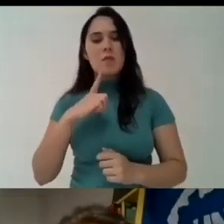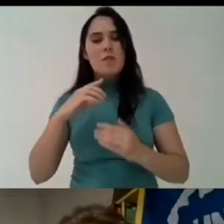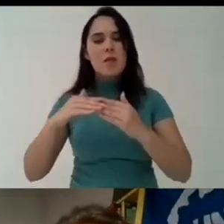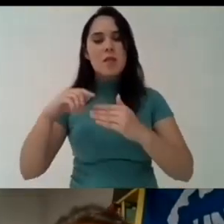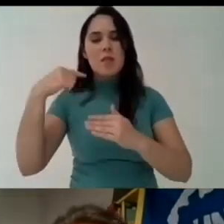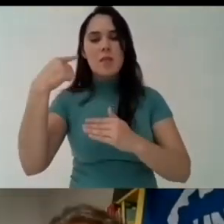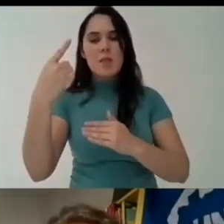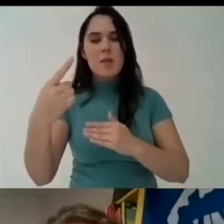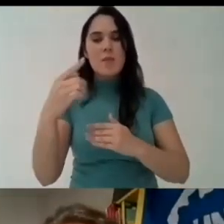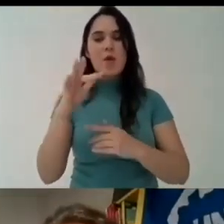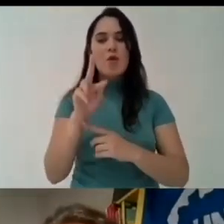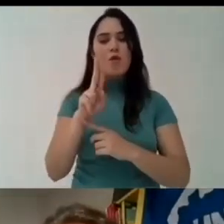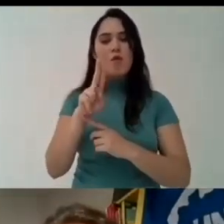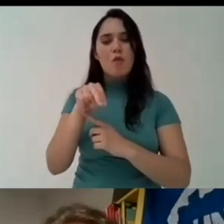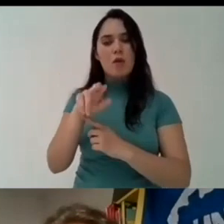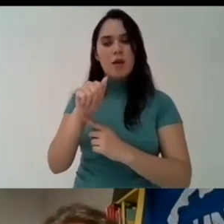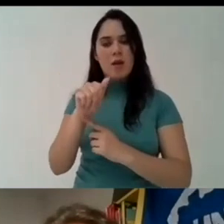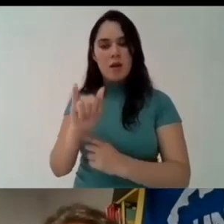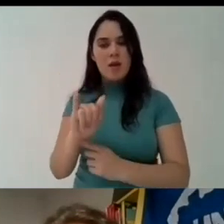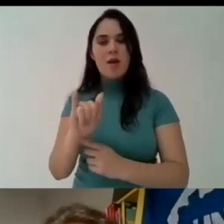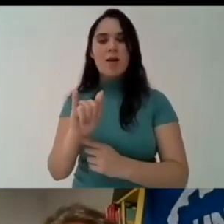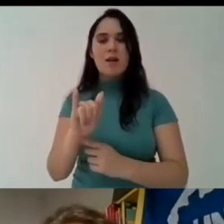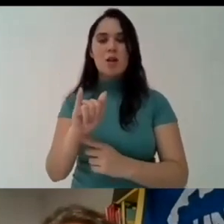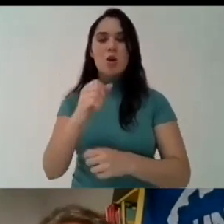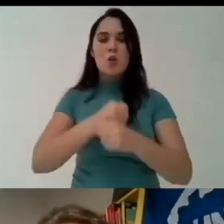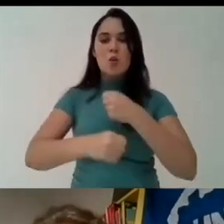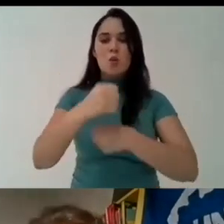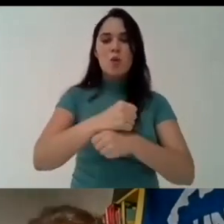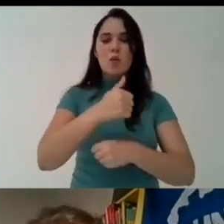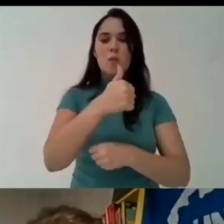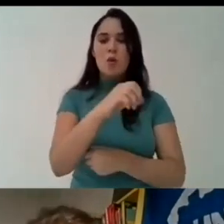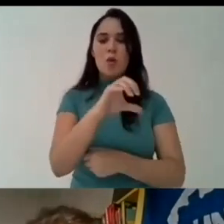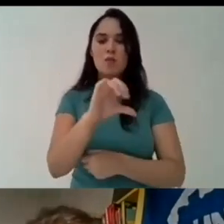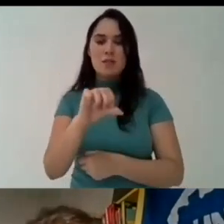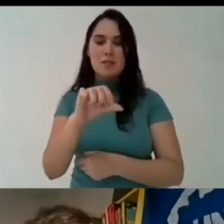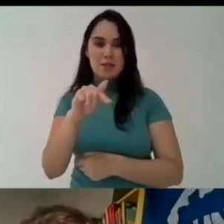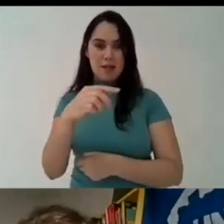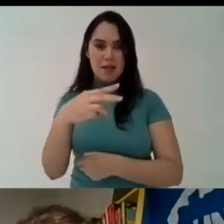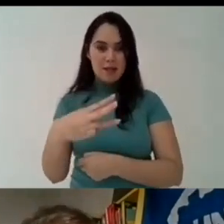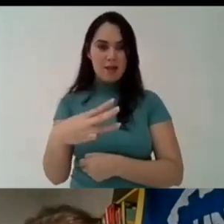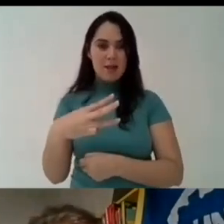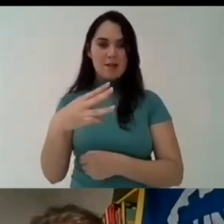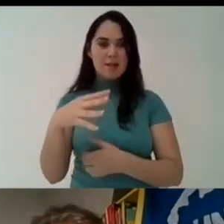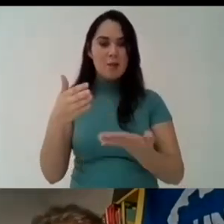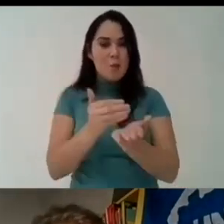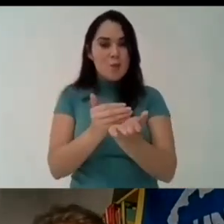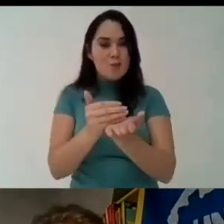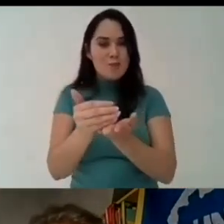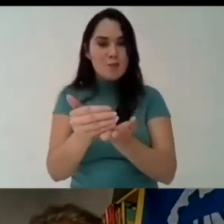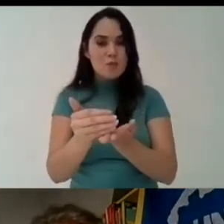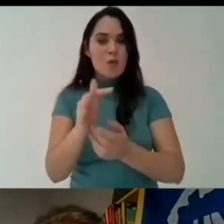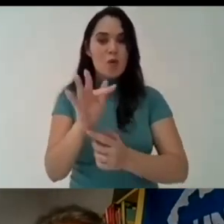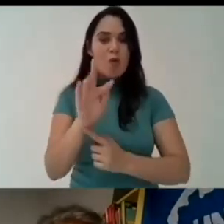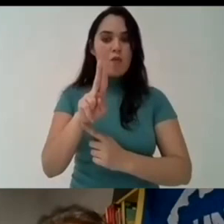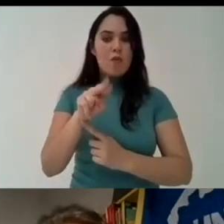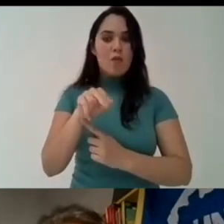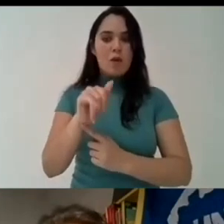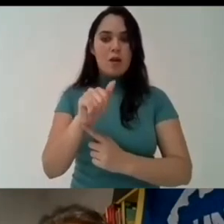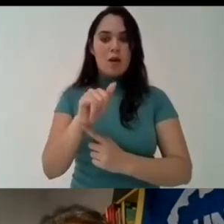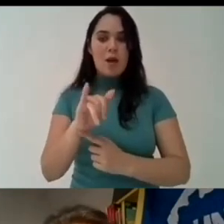to the indigenous people funai as you know it was a follow-up from the rondon project